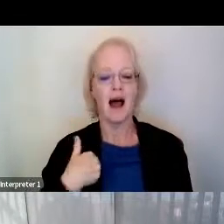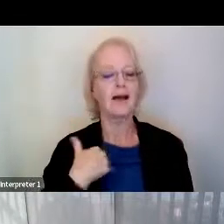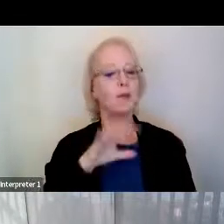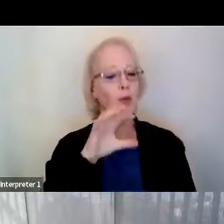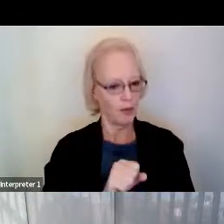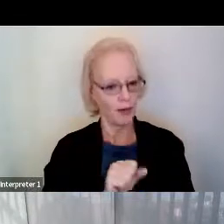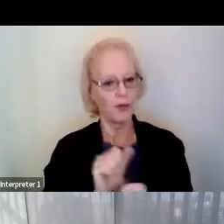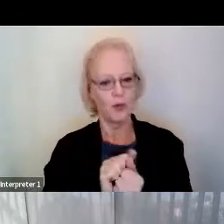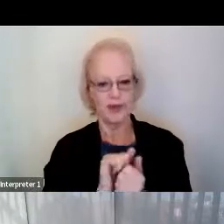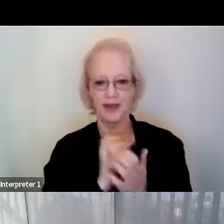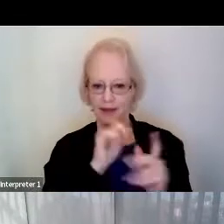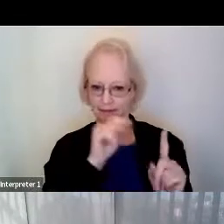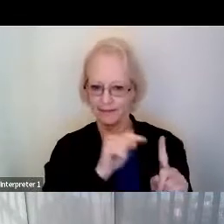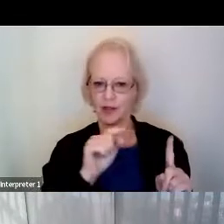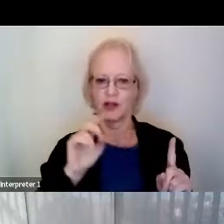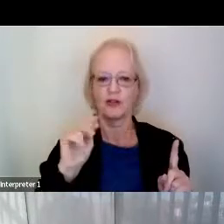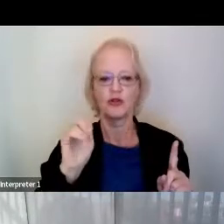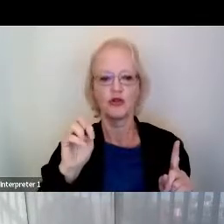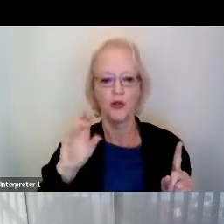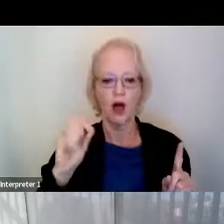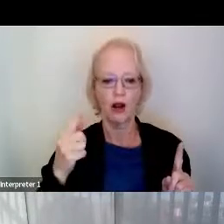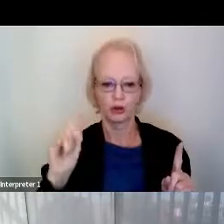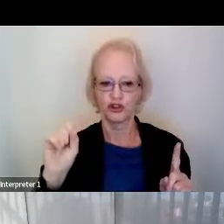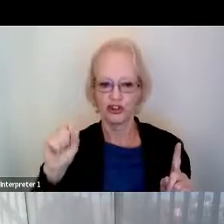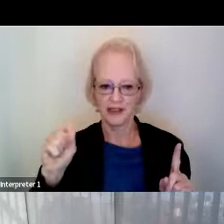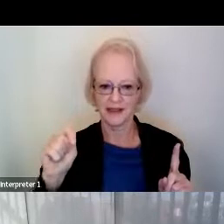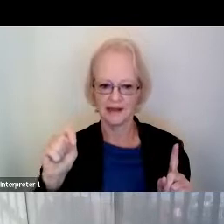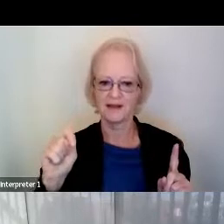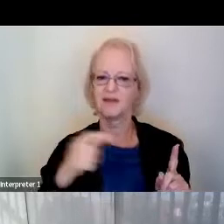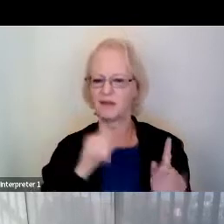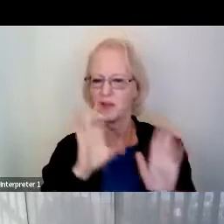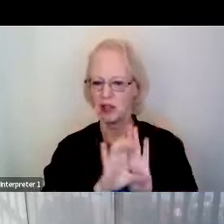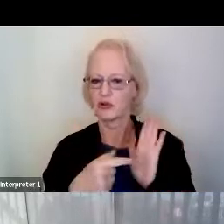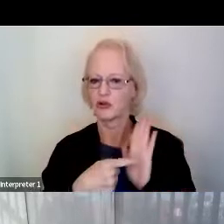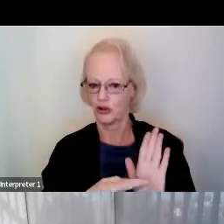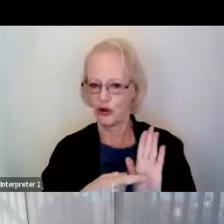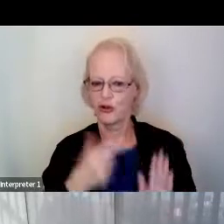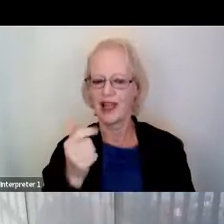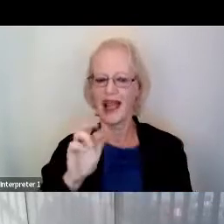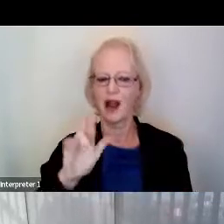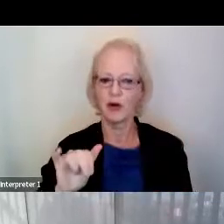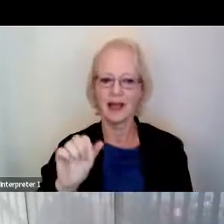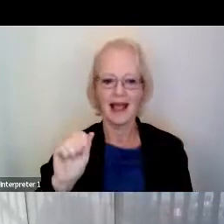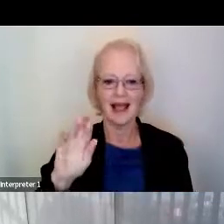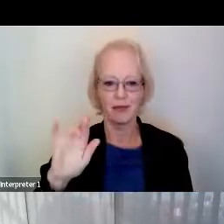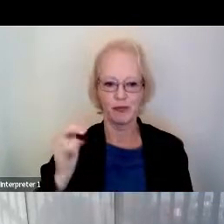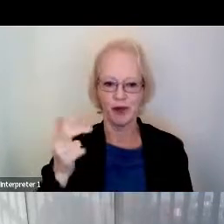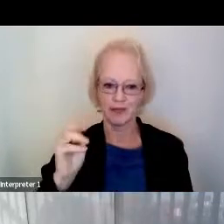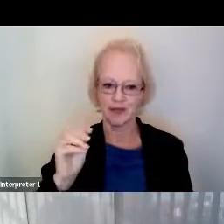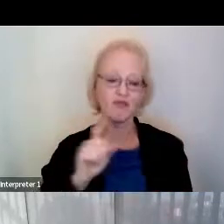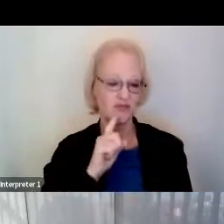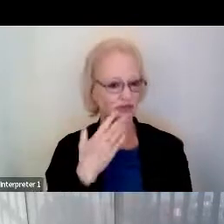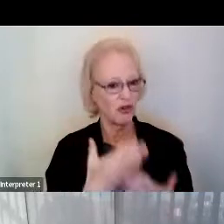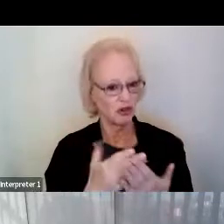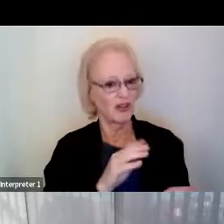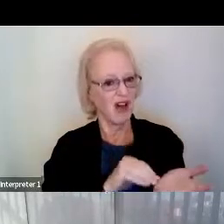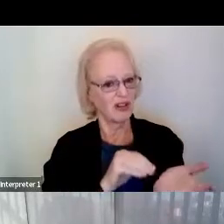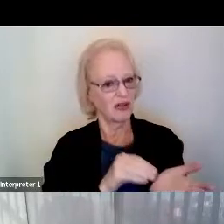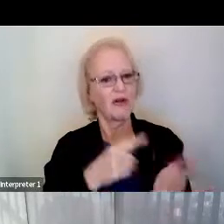a neurologist, Gary Abrams, who is a picture here, a very good doctor from UCSF.